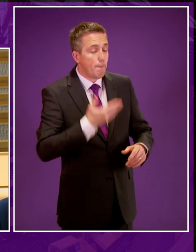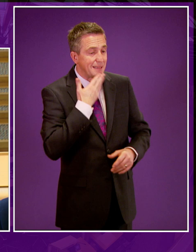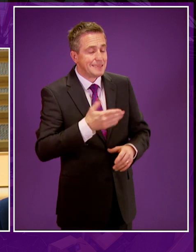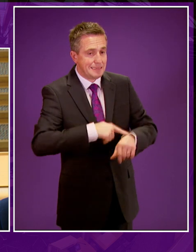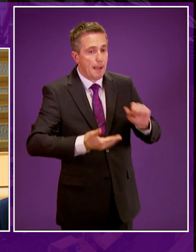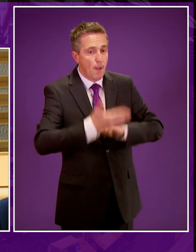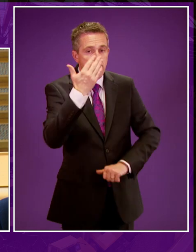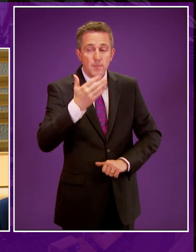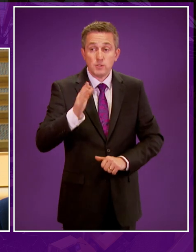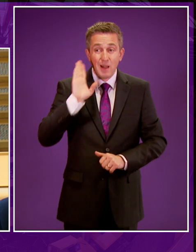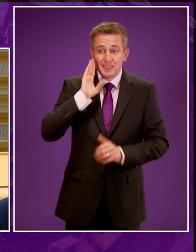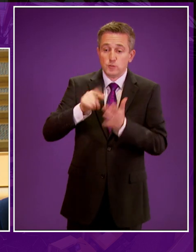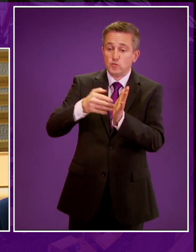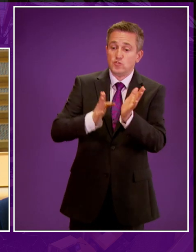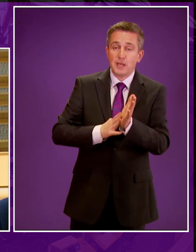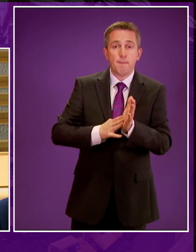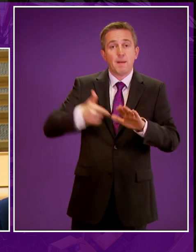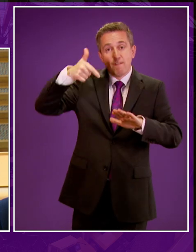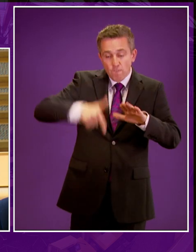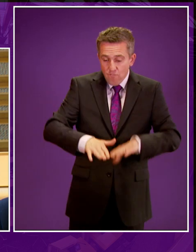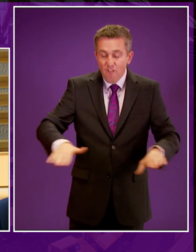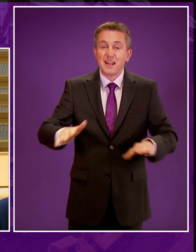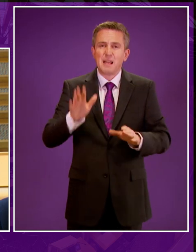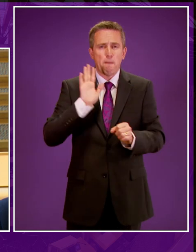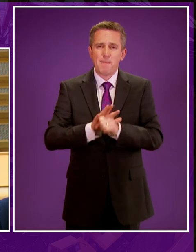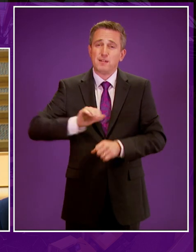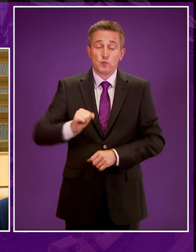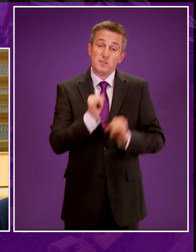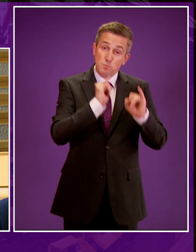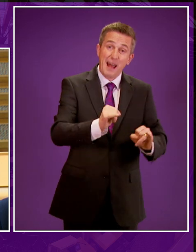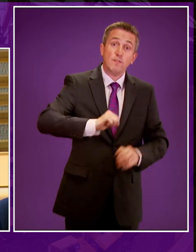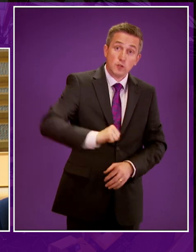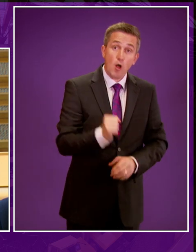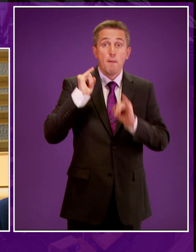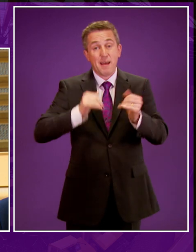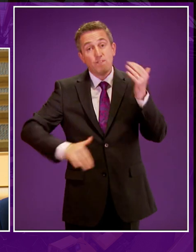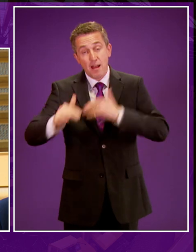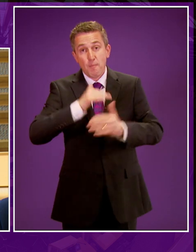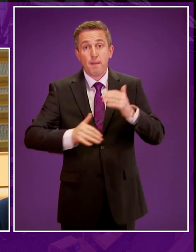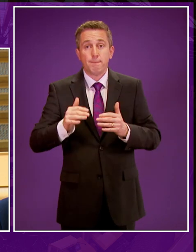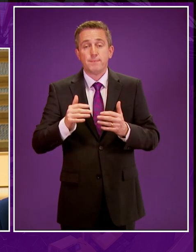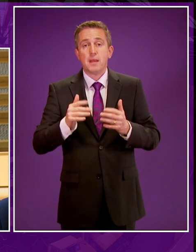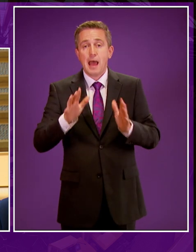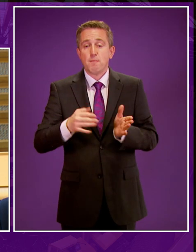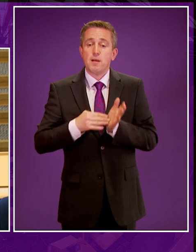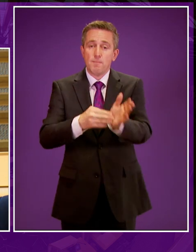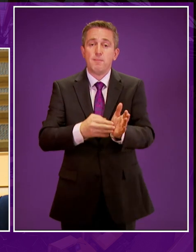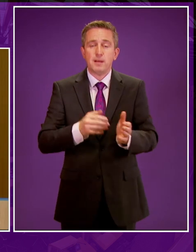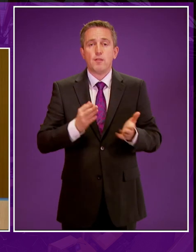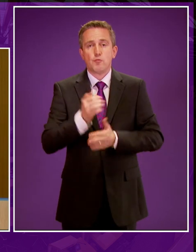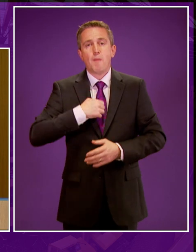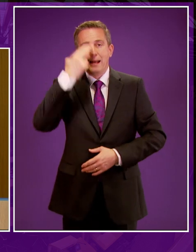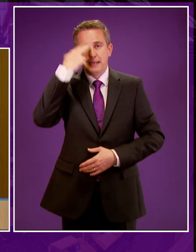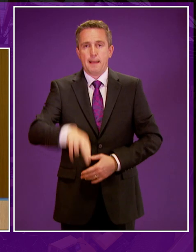listen to anyone else, listen to Jim Sillars. A fracking bad is bad for Scotland, bad for jobs, bad for the environment. And I move the amendment in my name.